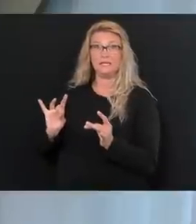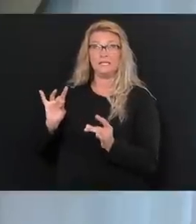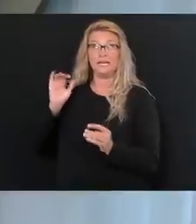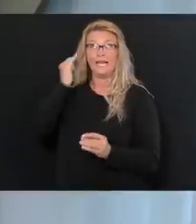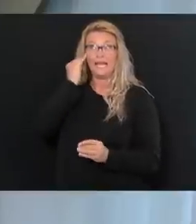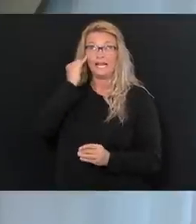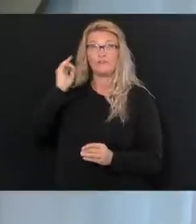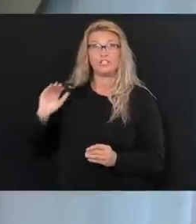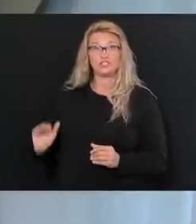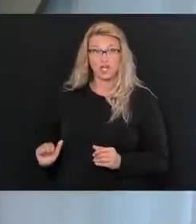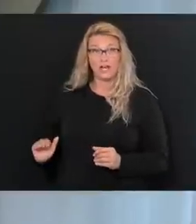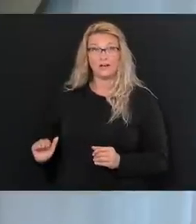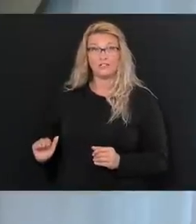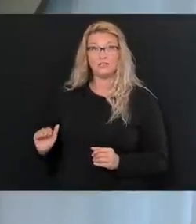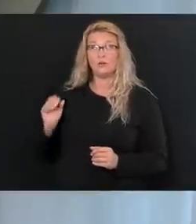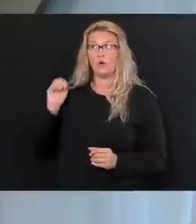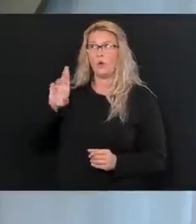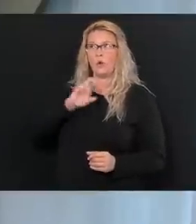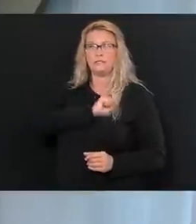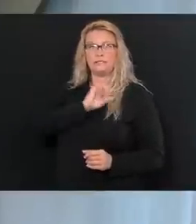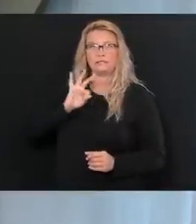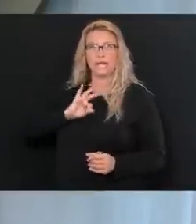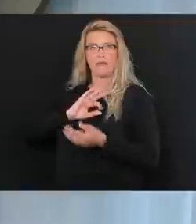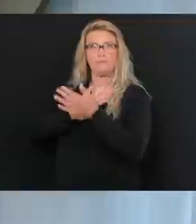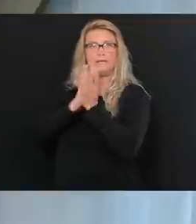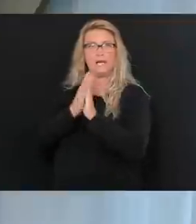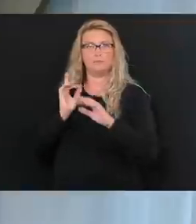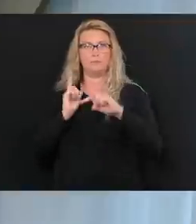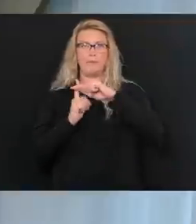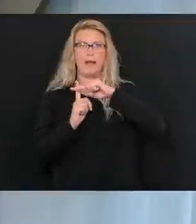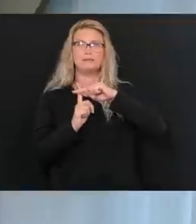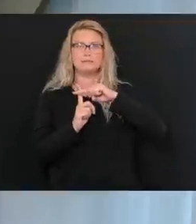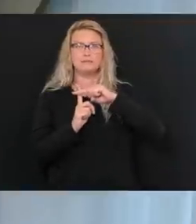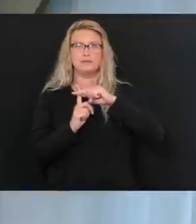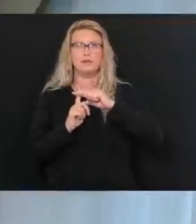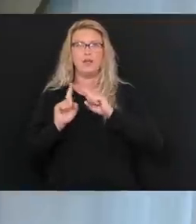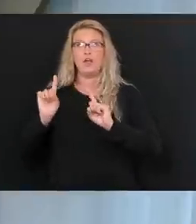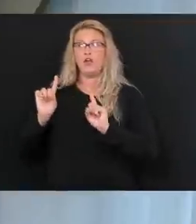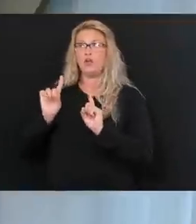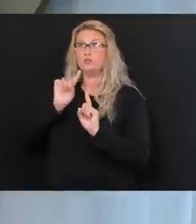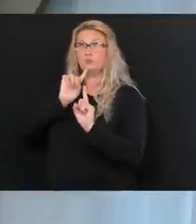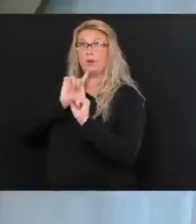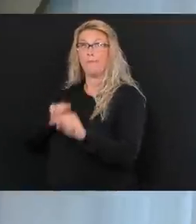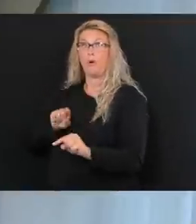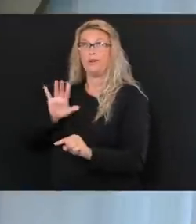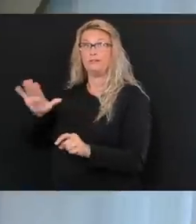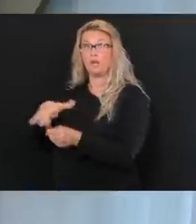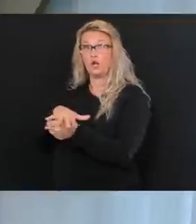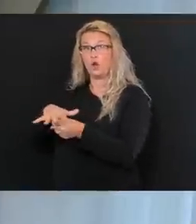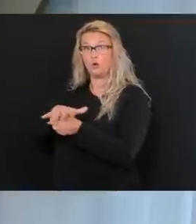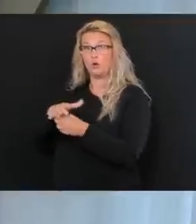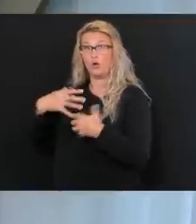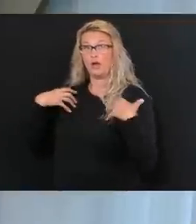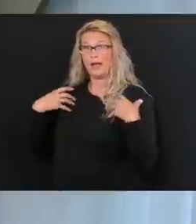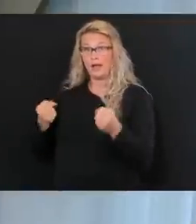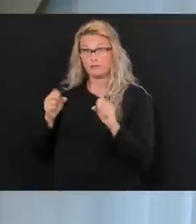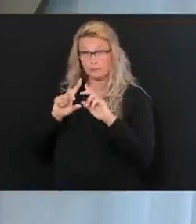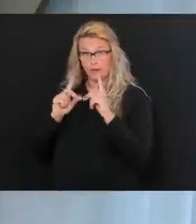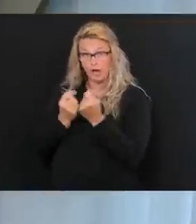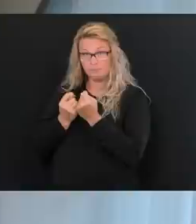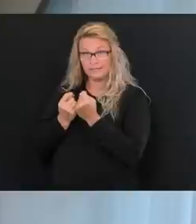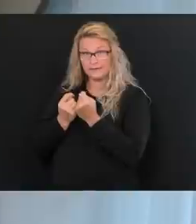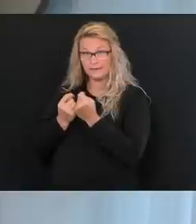child or staff is positive, it goes to the local health department. And those are cases.